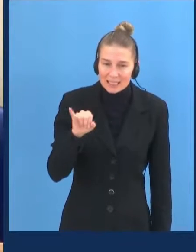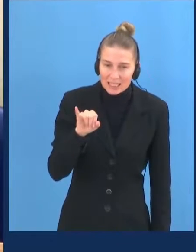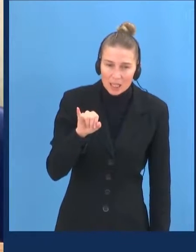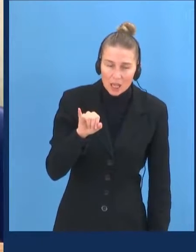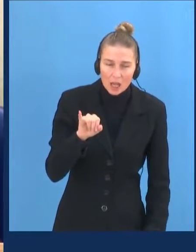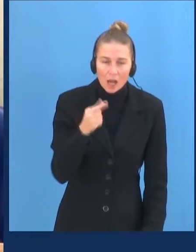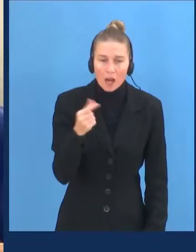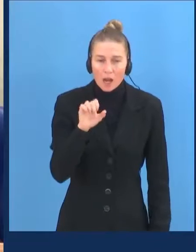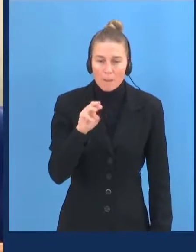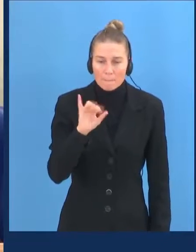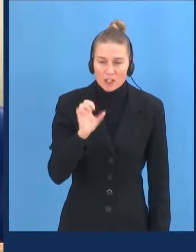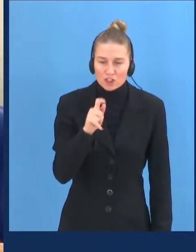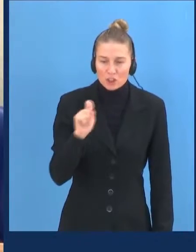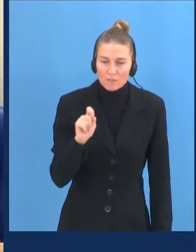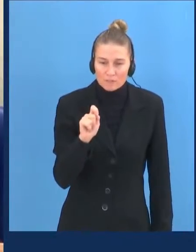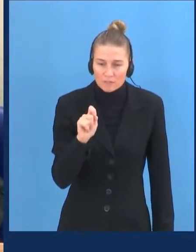Thuringen.